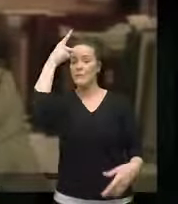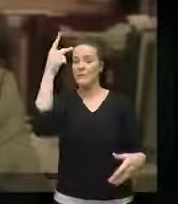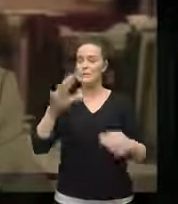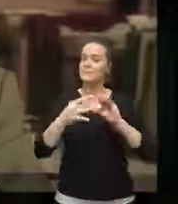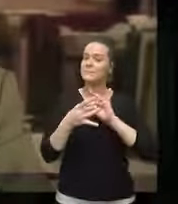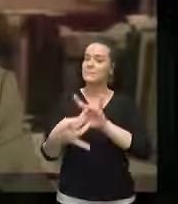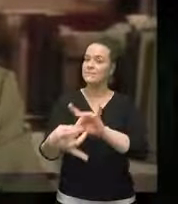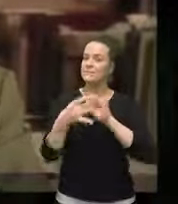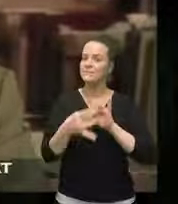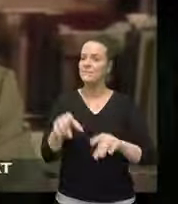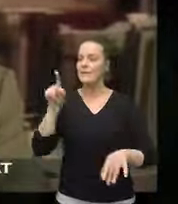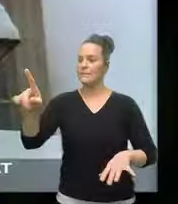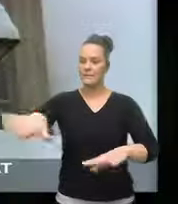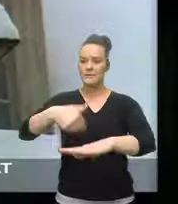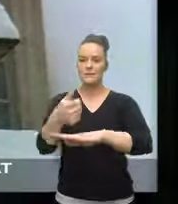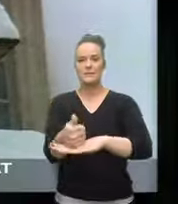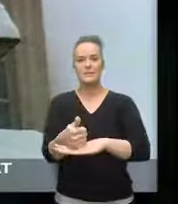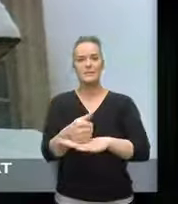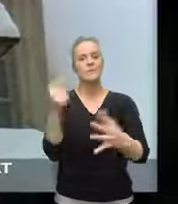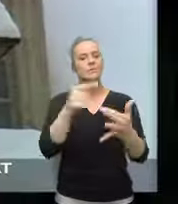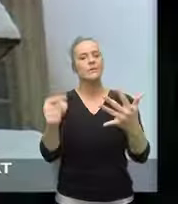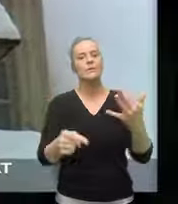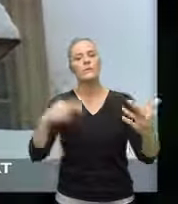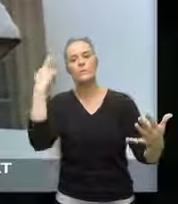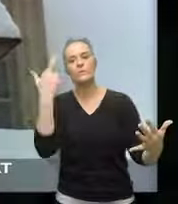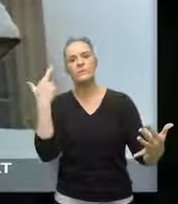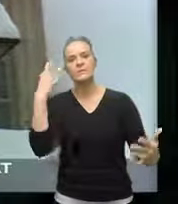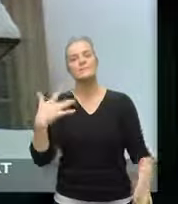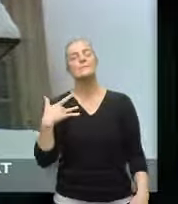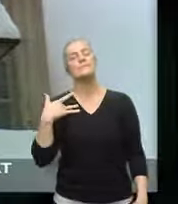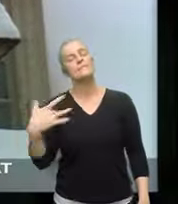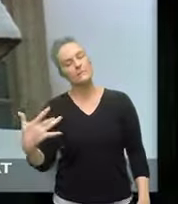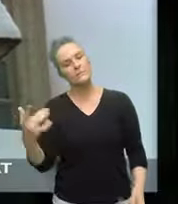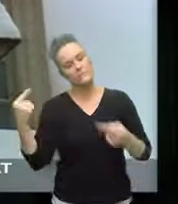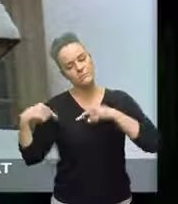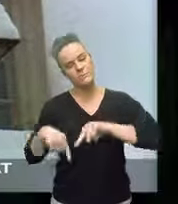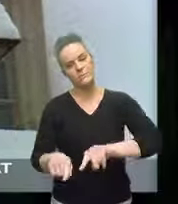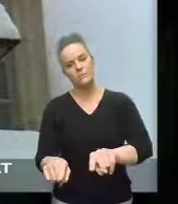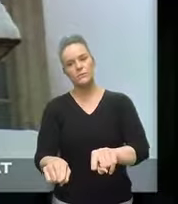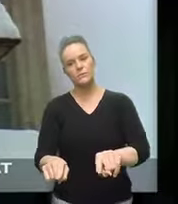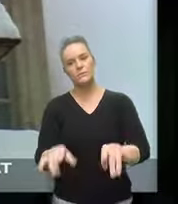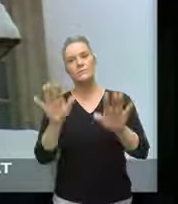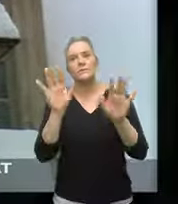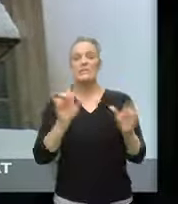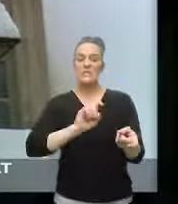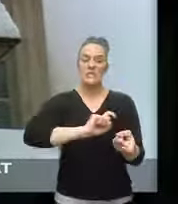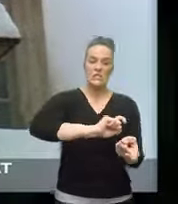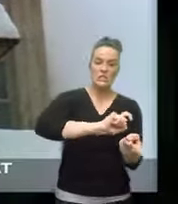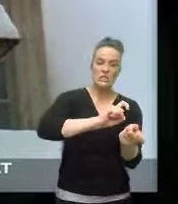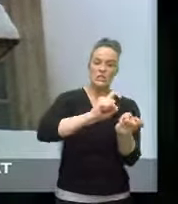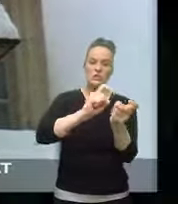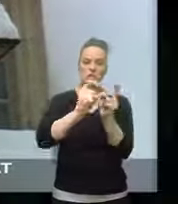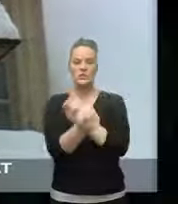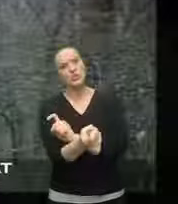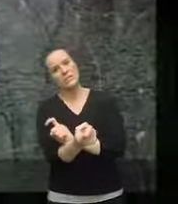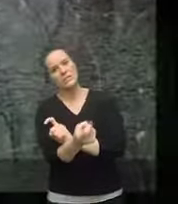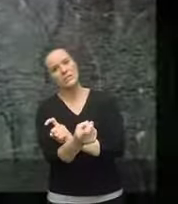they set the terms especially during the great turmoil of ratification